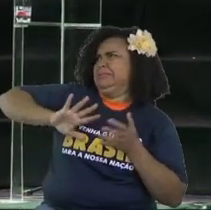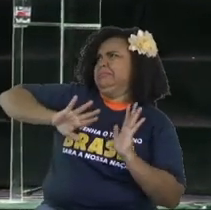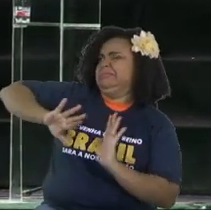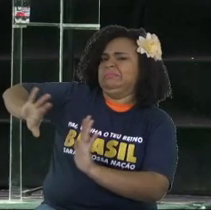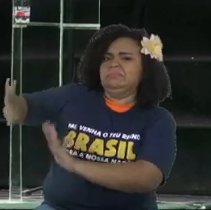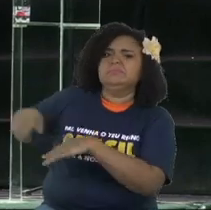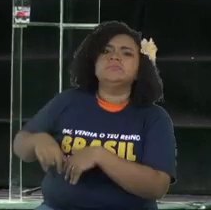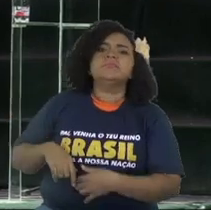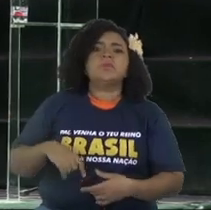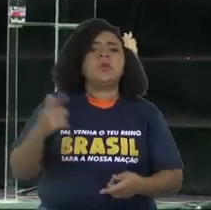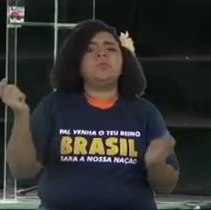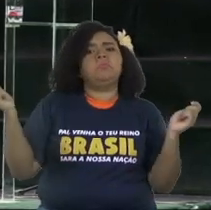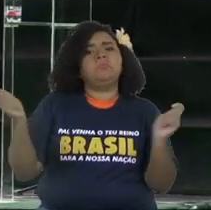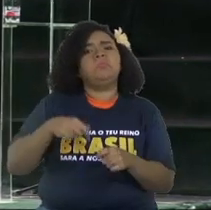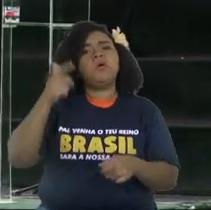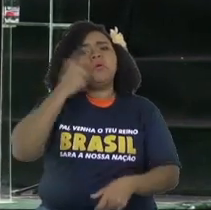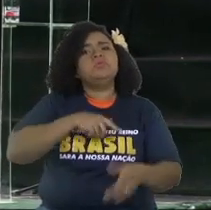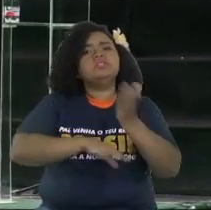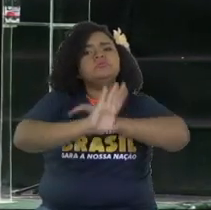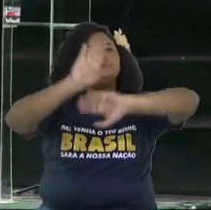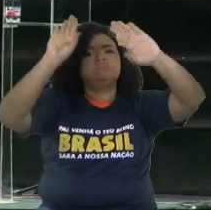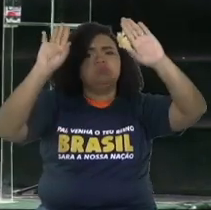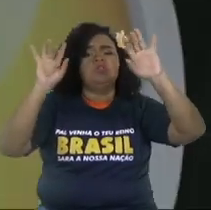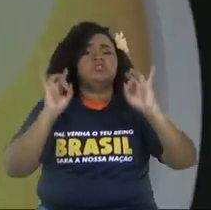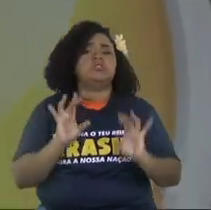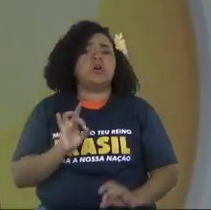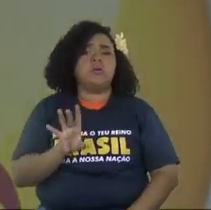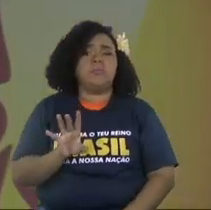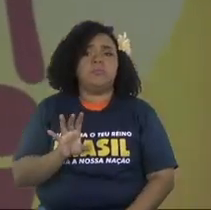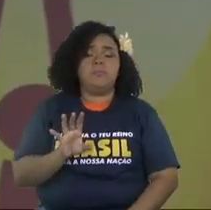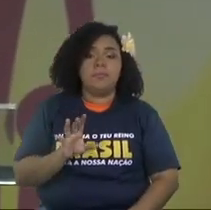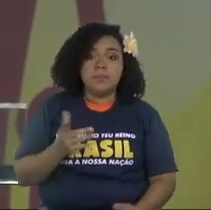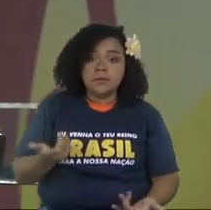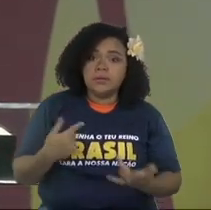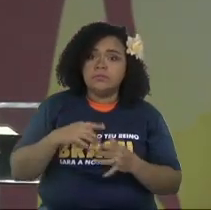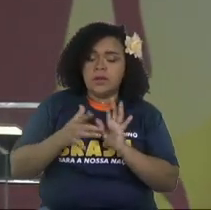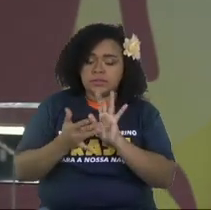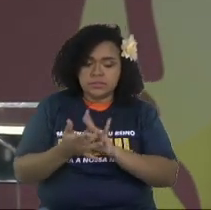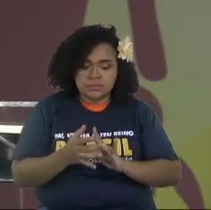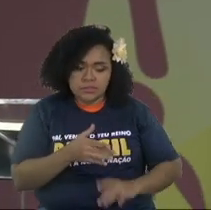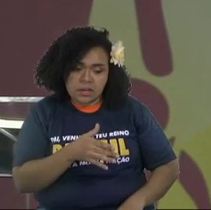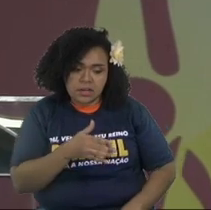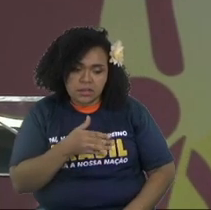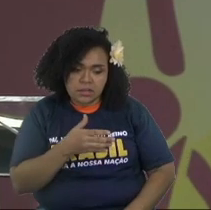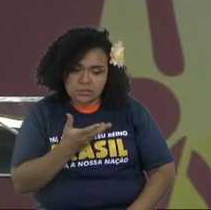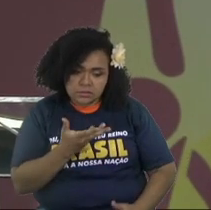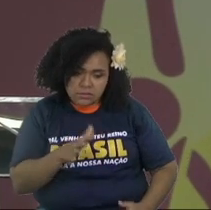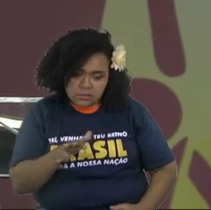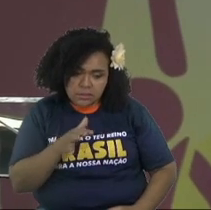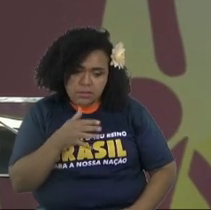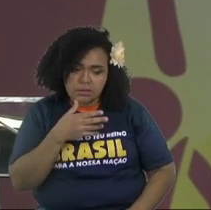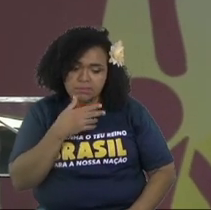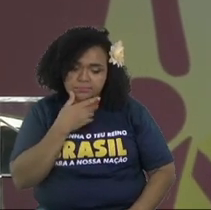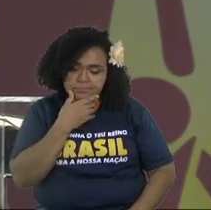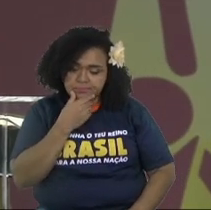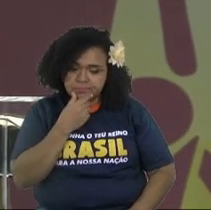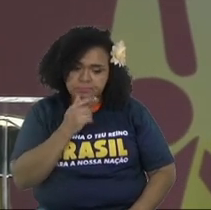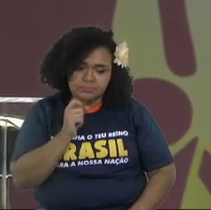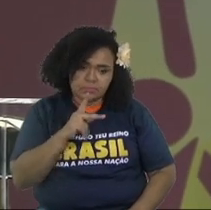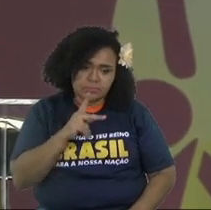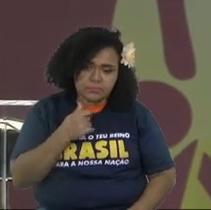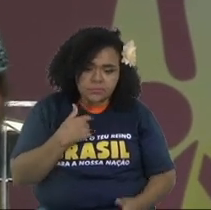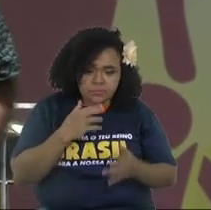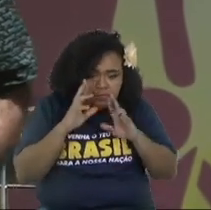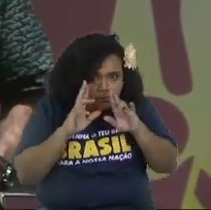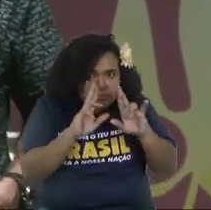drowning and he's going to die, and there is no other way, he's not a good candidate for salvation in Jesus Christ.